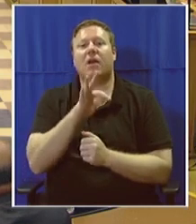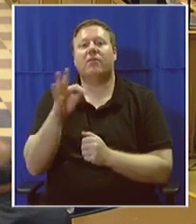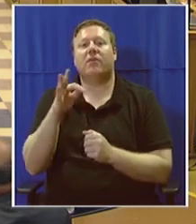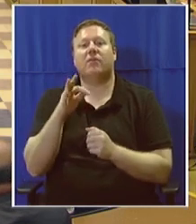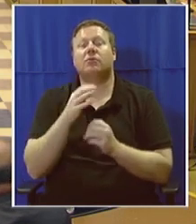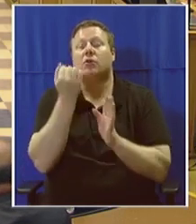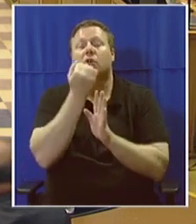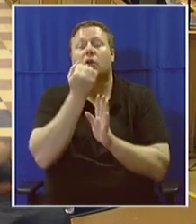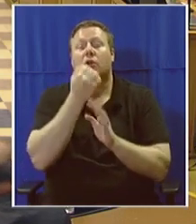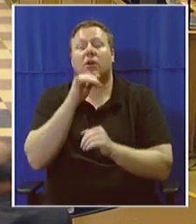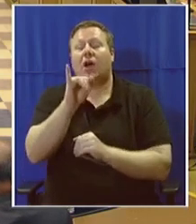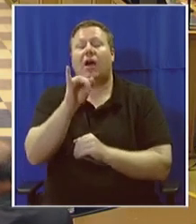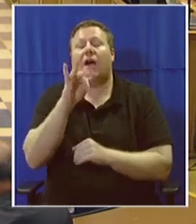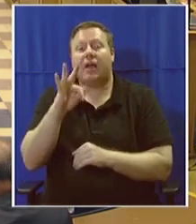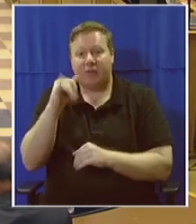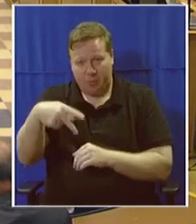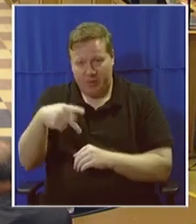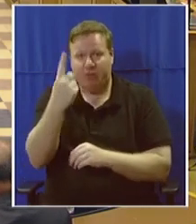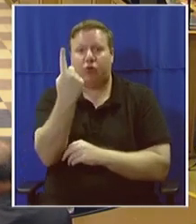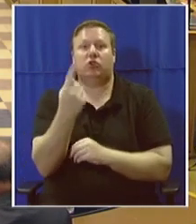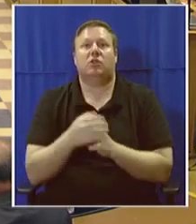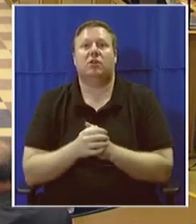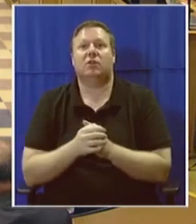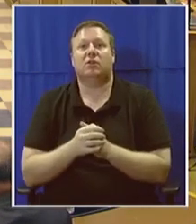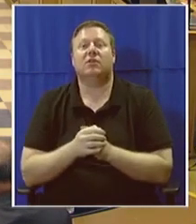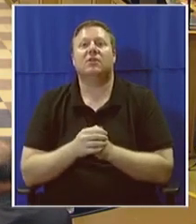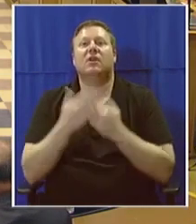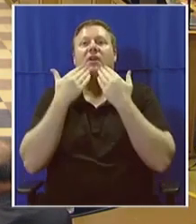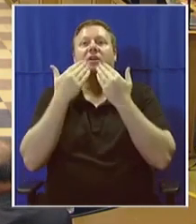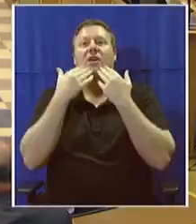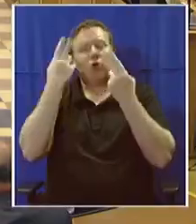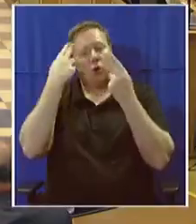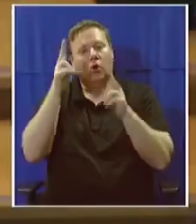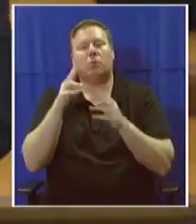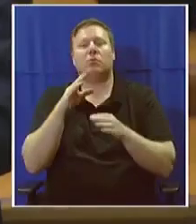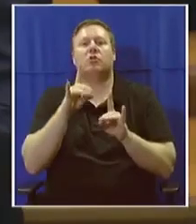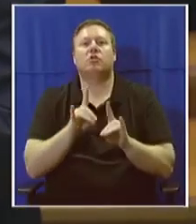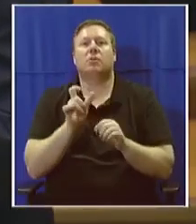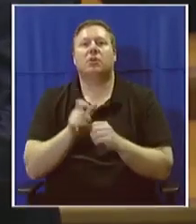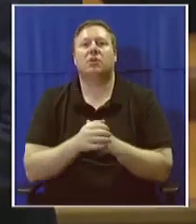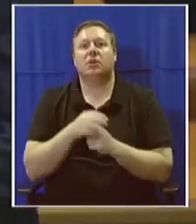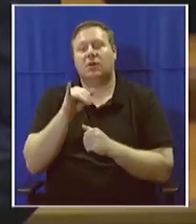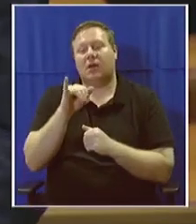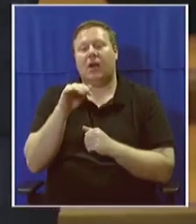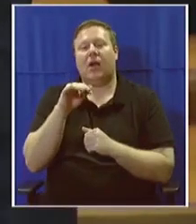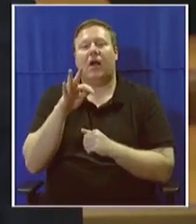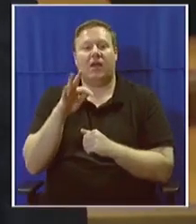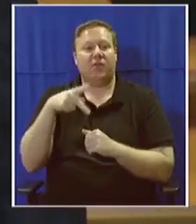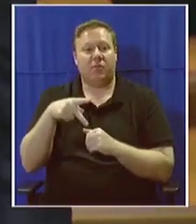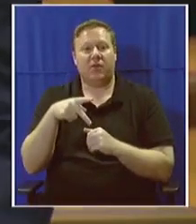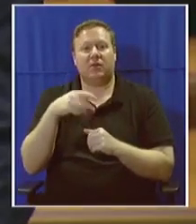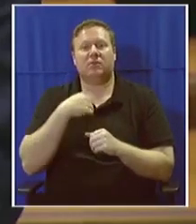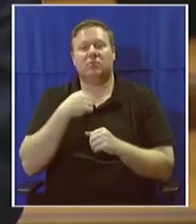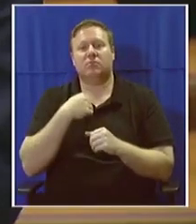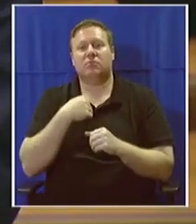Oh, sorry, IFP. Thank you very much, Honorable Chairperson. On behalf of the IFP, I hereby move without